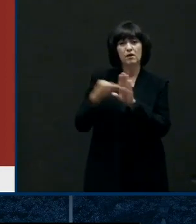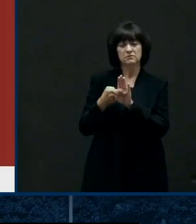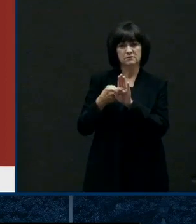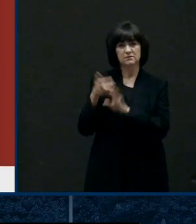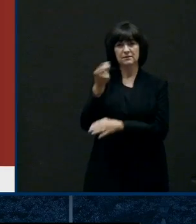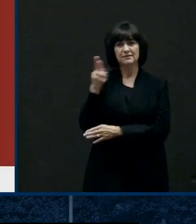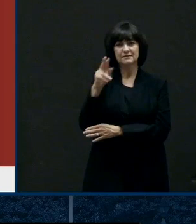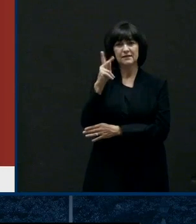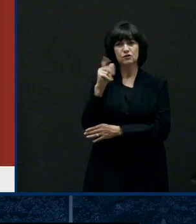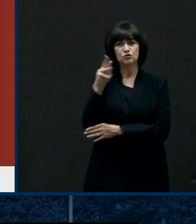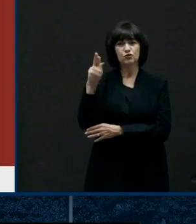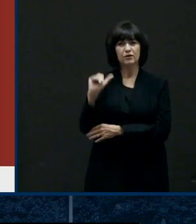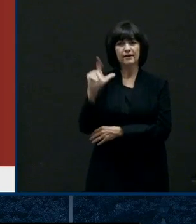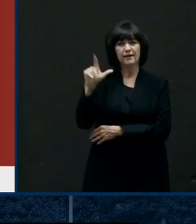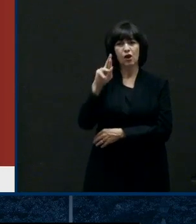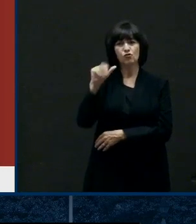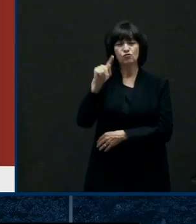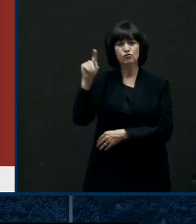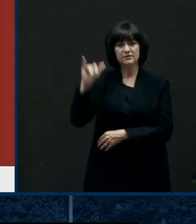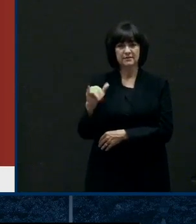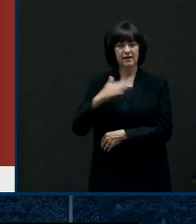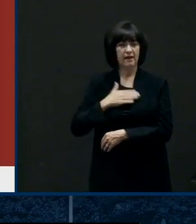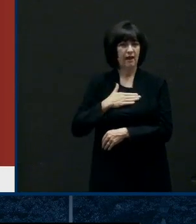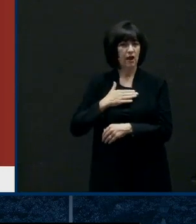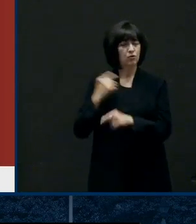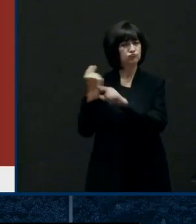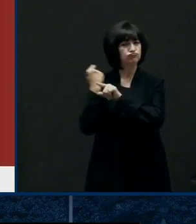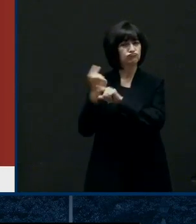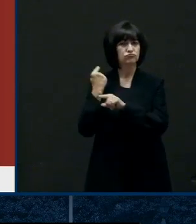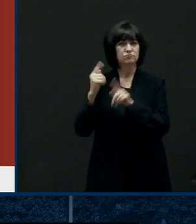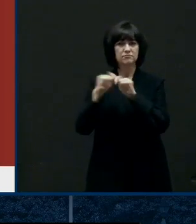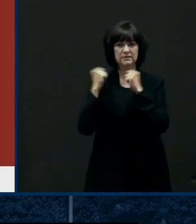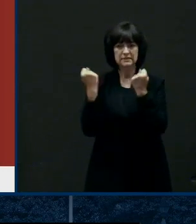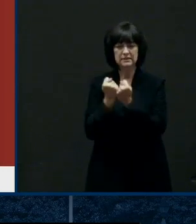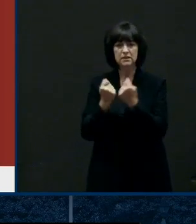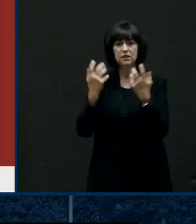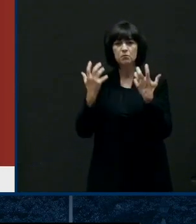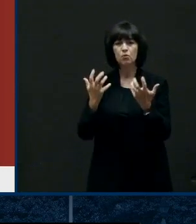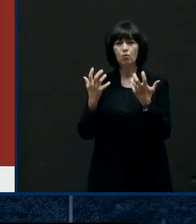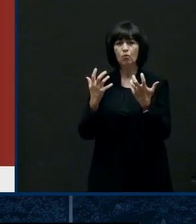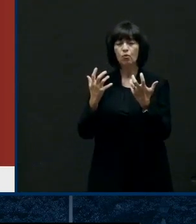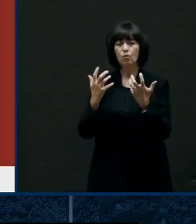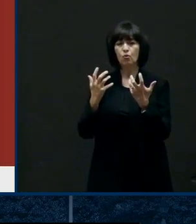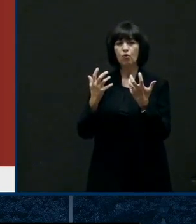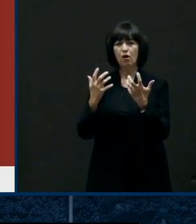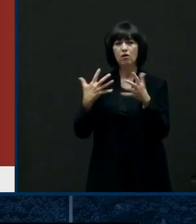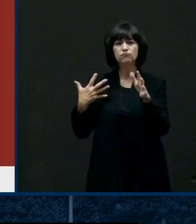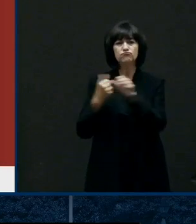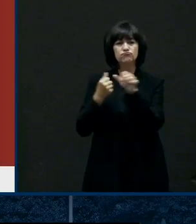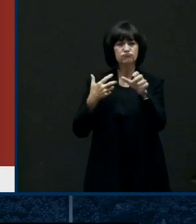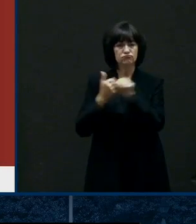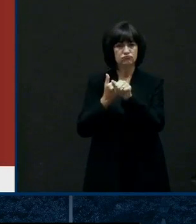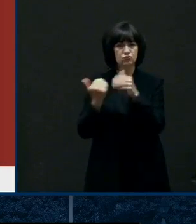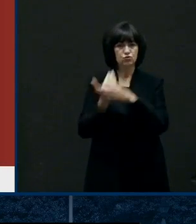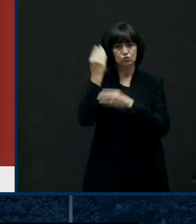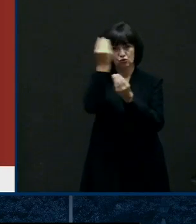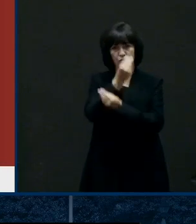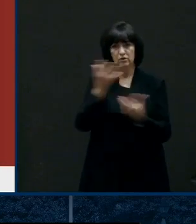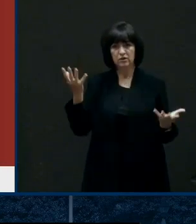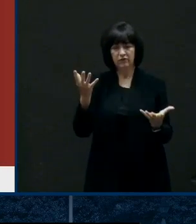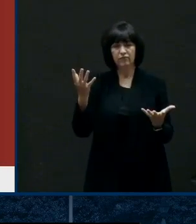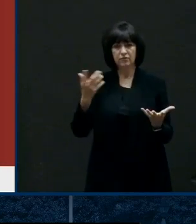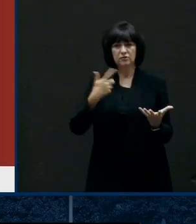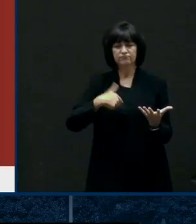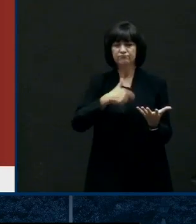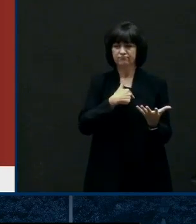our normal team up here today and just an update on storm response. I did speak with Delmarva Power